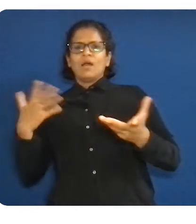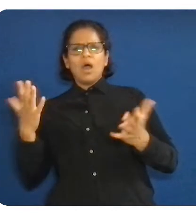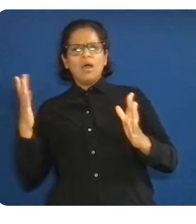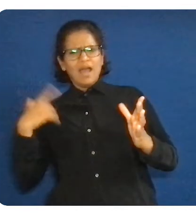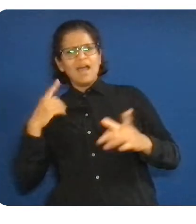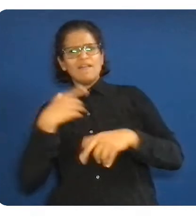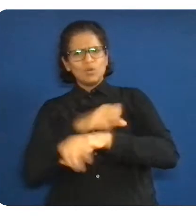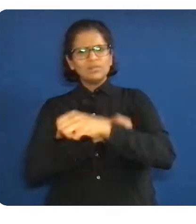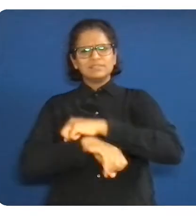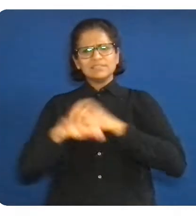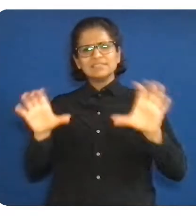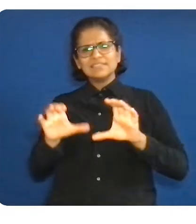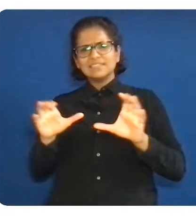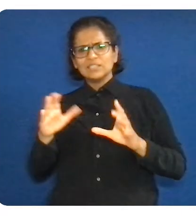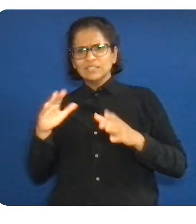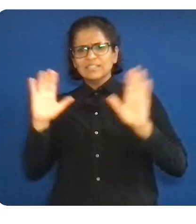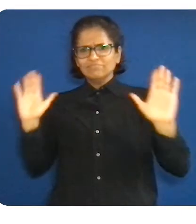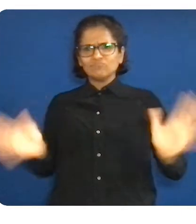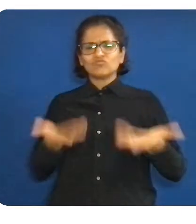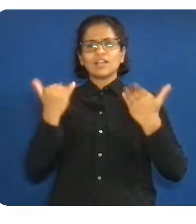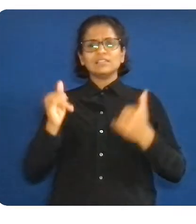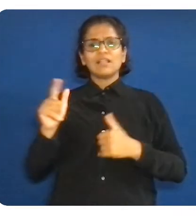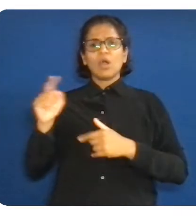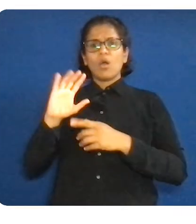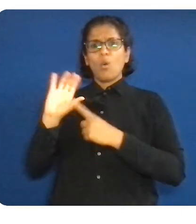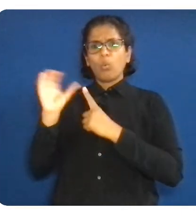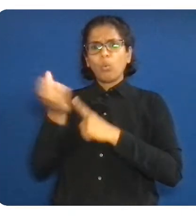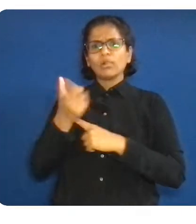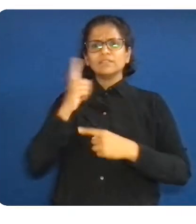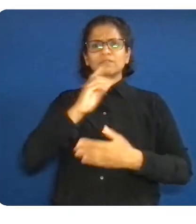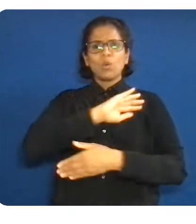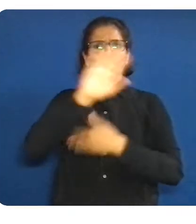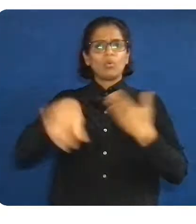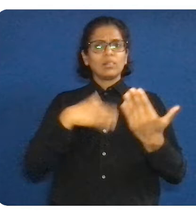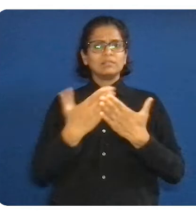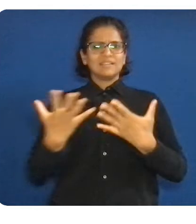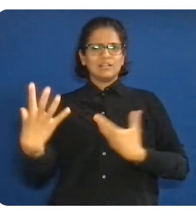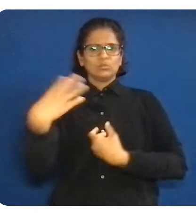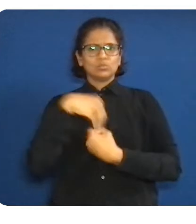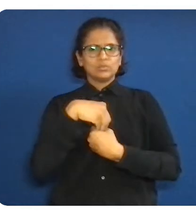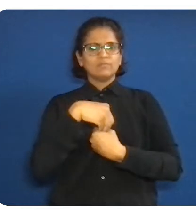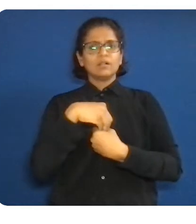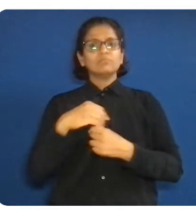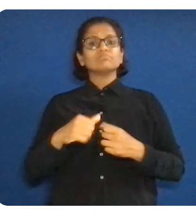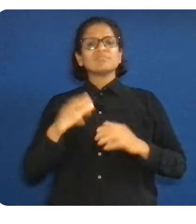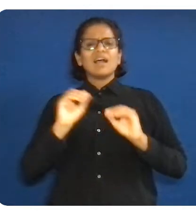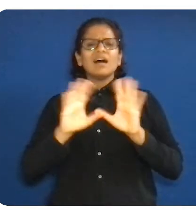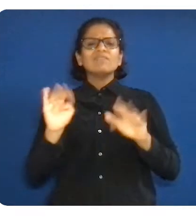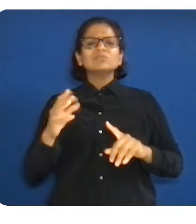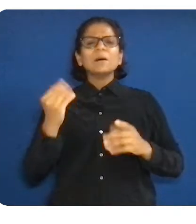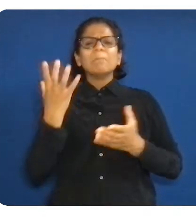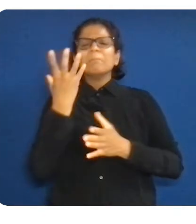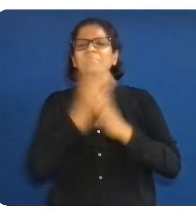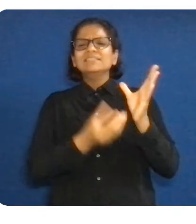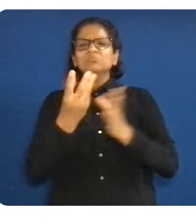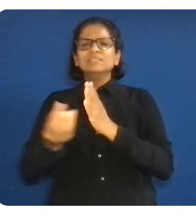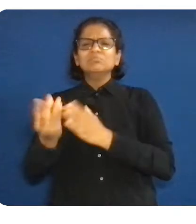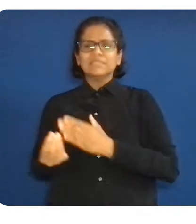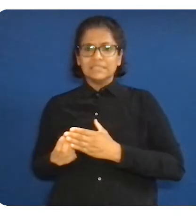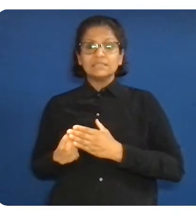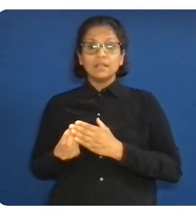we all have the same underlying need to feel valued, to feel like our contributions matter, to feel like we belong here.